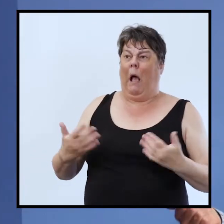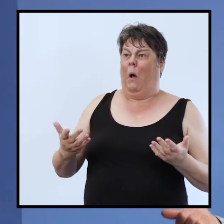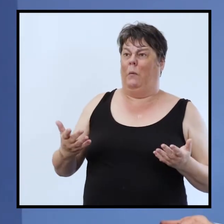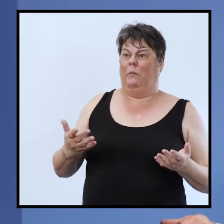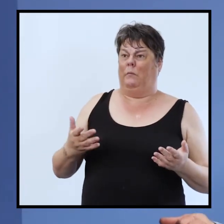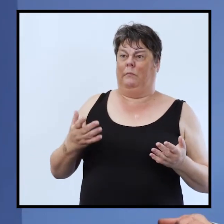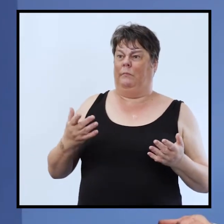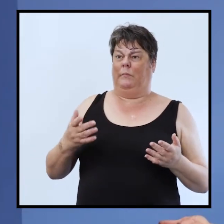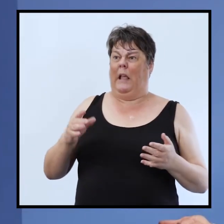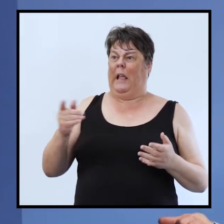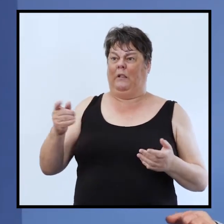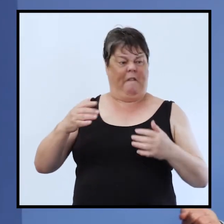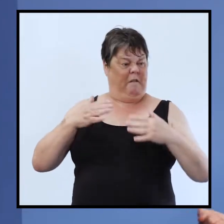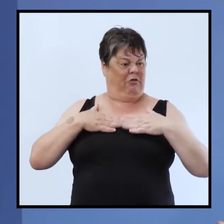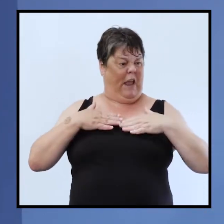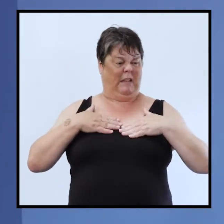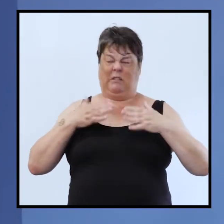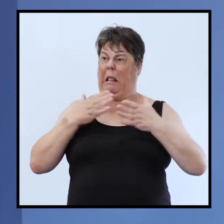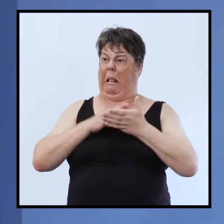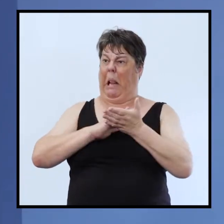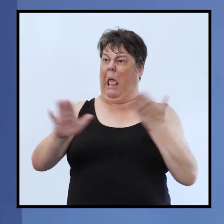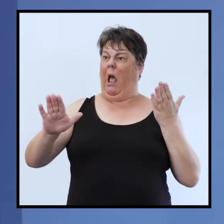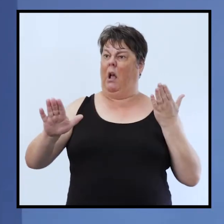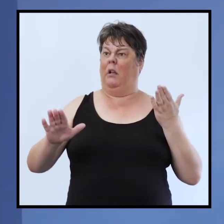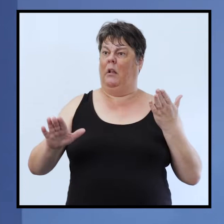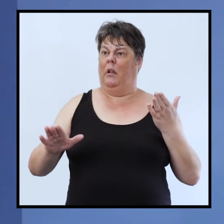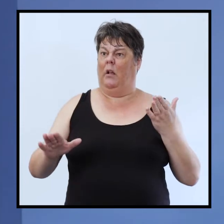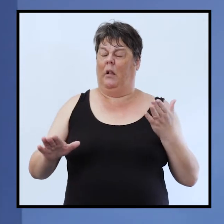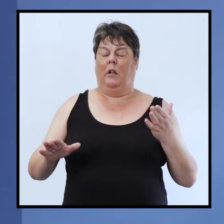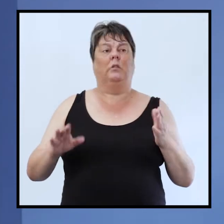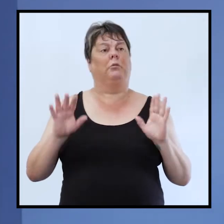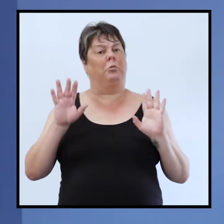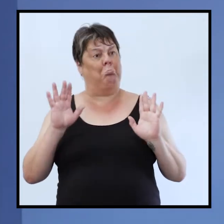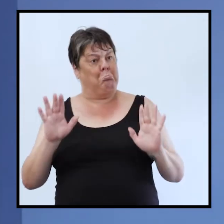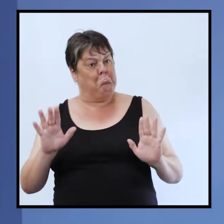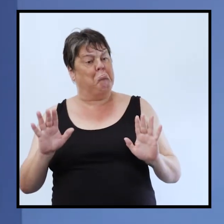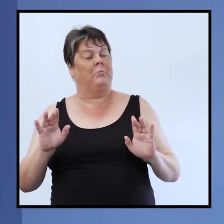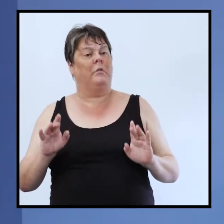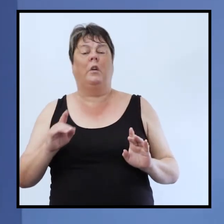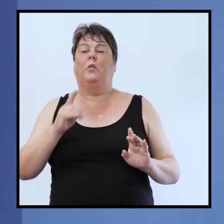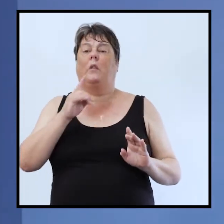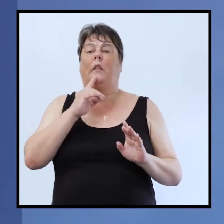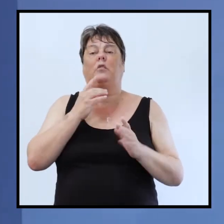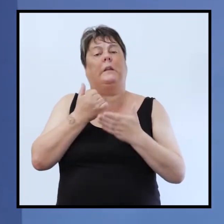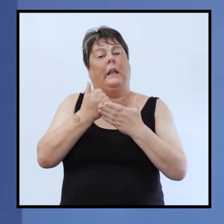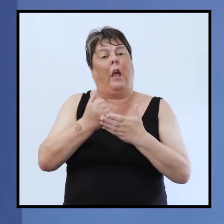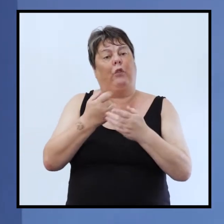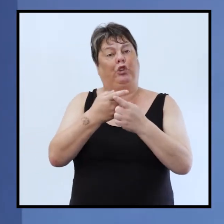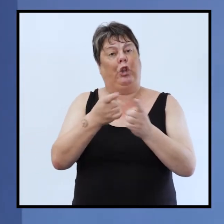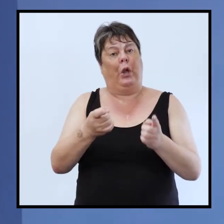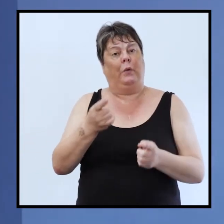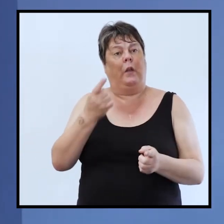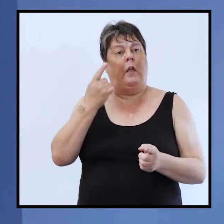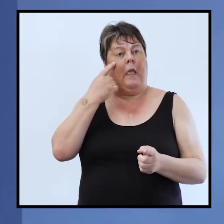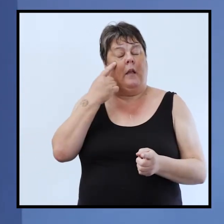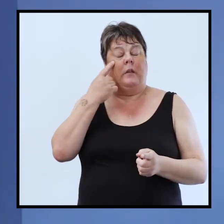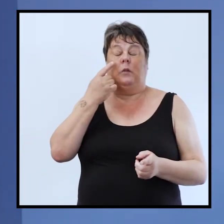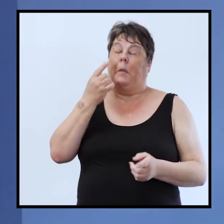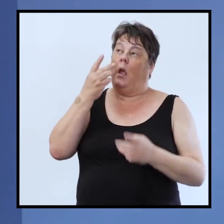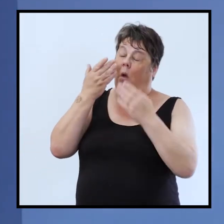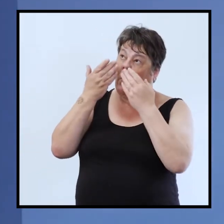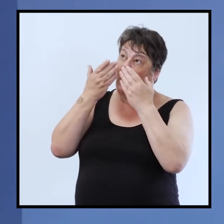he's it's just not affected him he's just strong i mean so i'll just leave that as an encouragement to you to listen